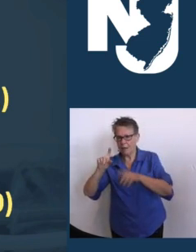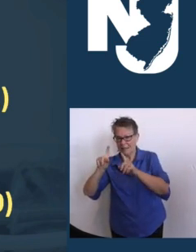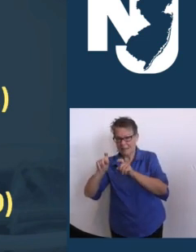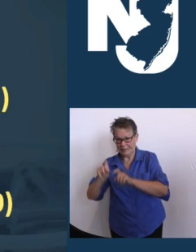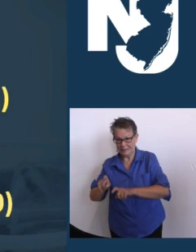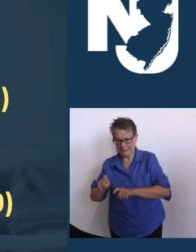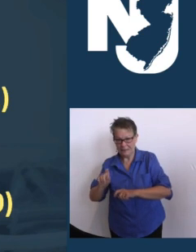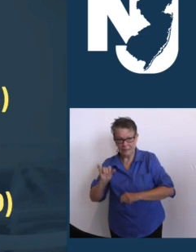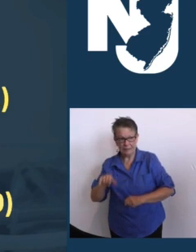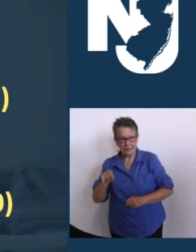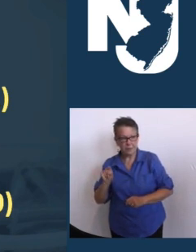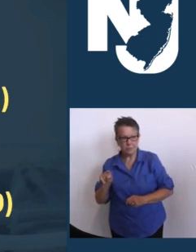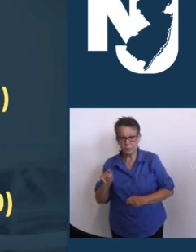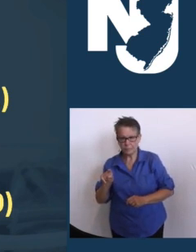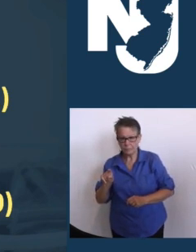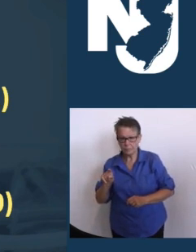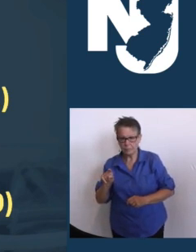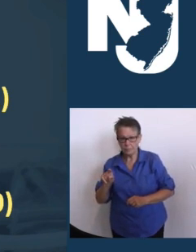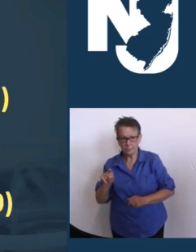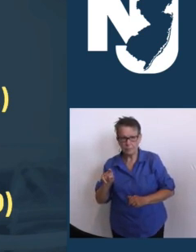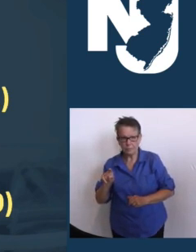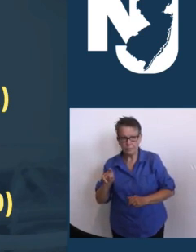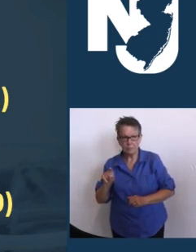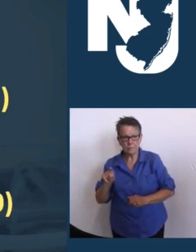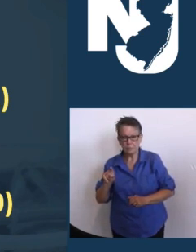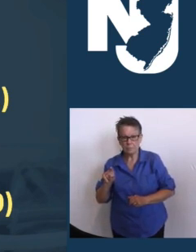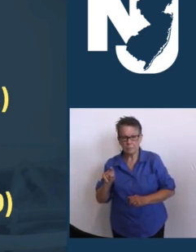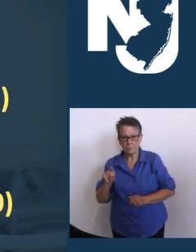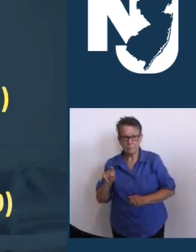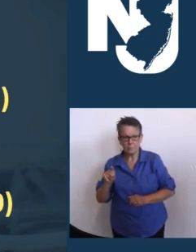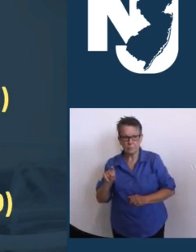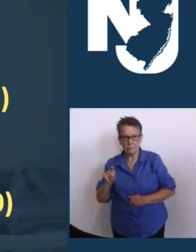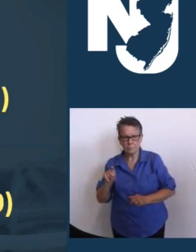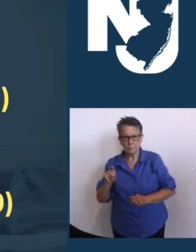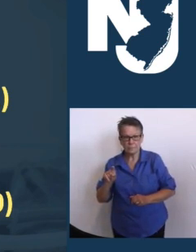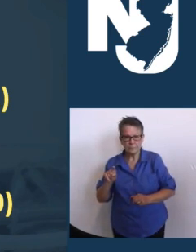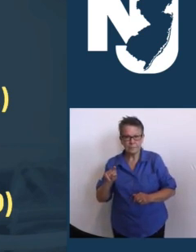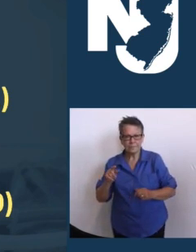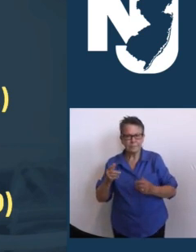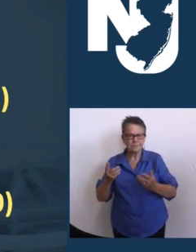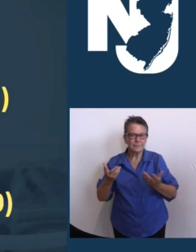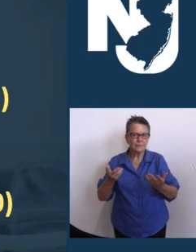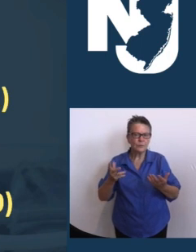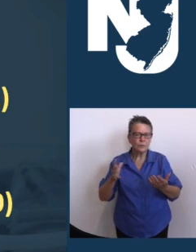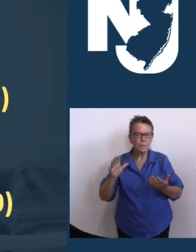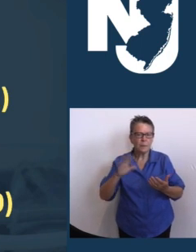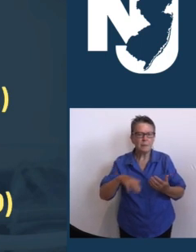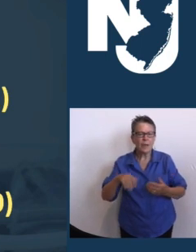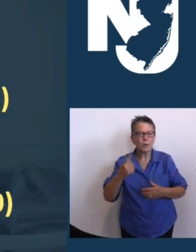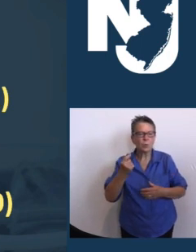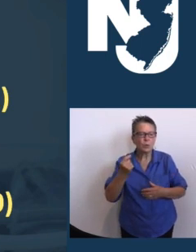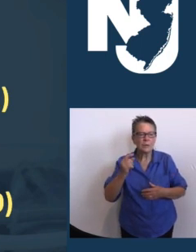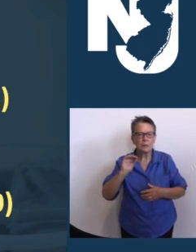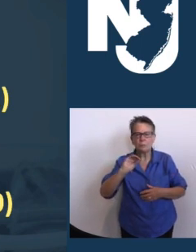I'm looking, you know, of – just north, low 20 percent were breakthrough.